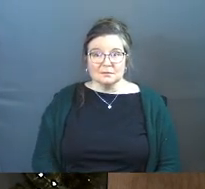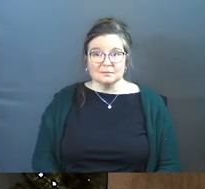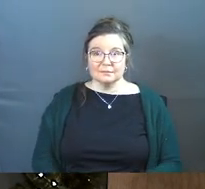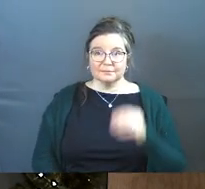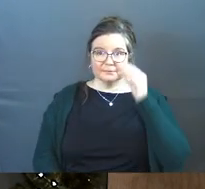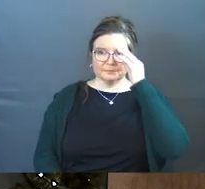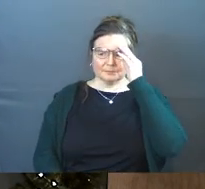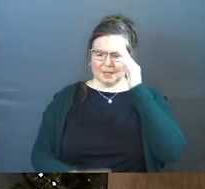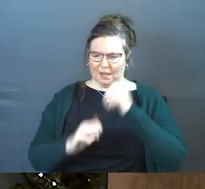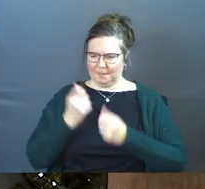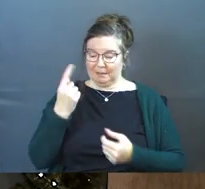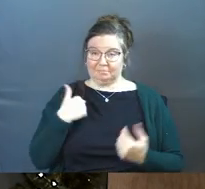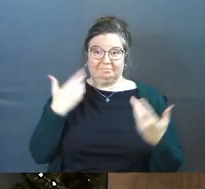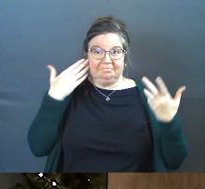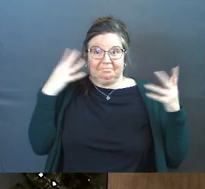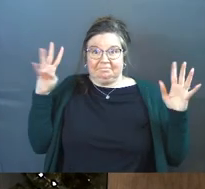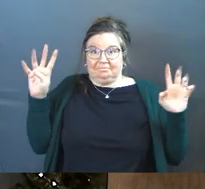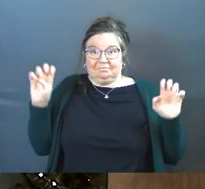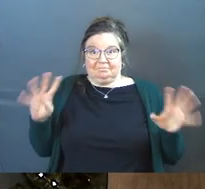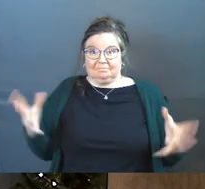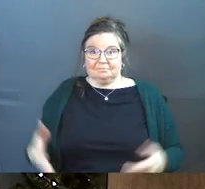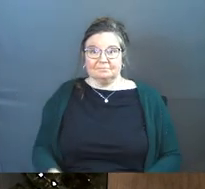How does that make sense? I don't know.